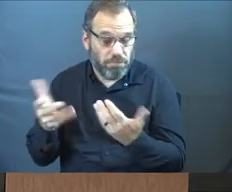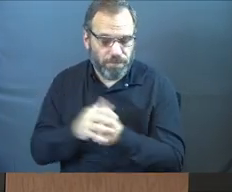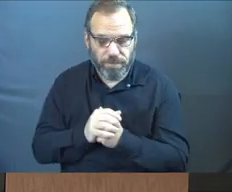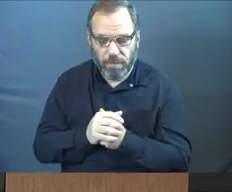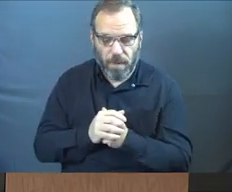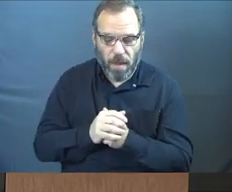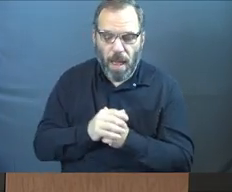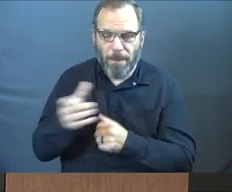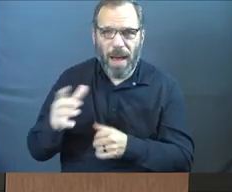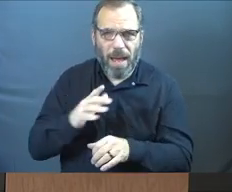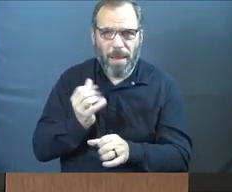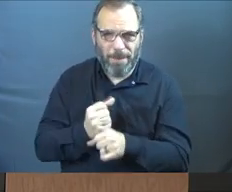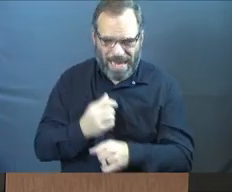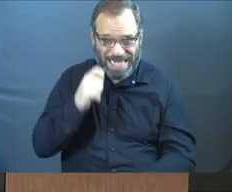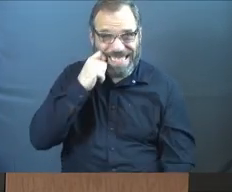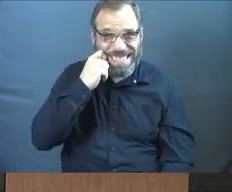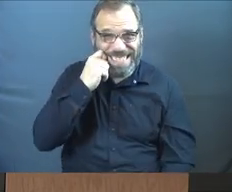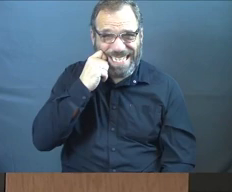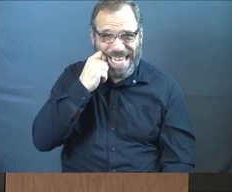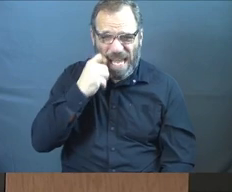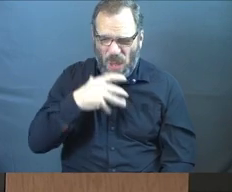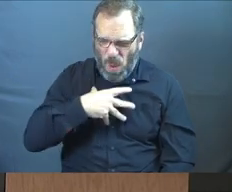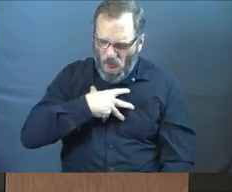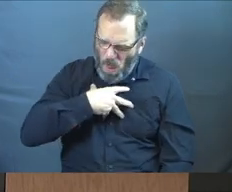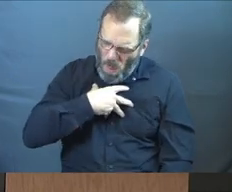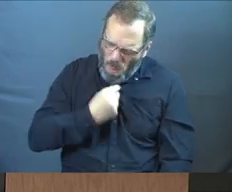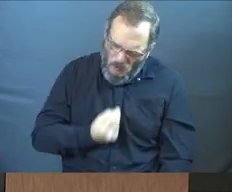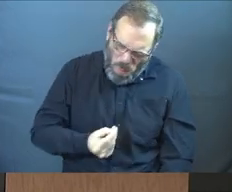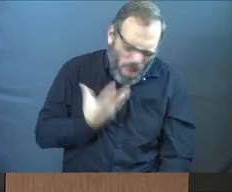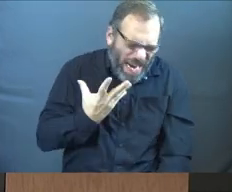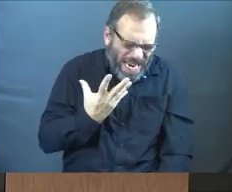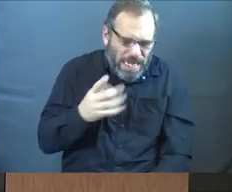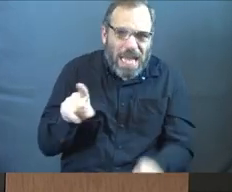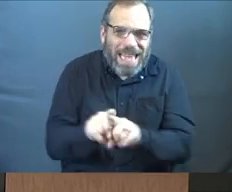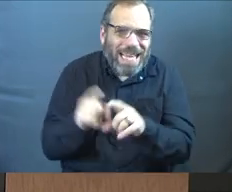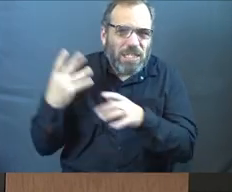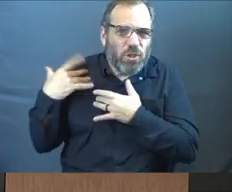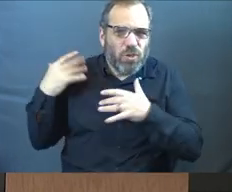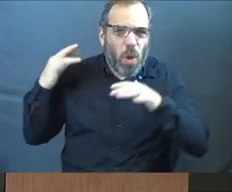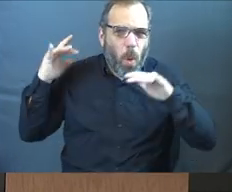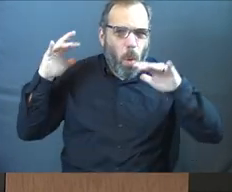But it made her skin in that moment immediately white as snow.